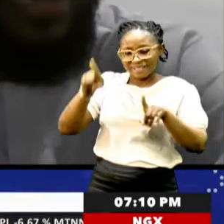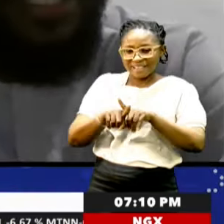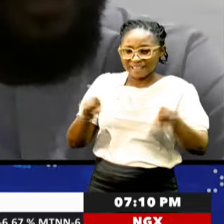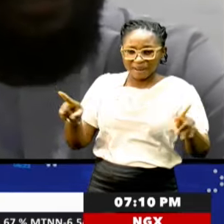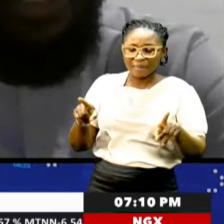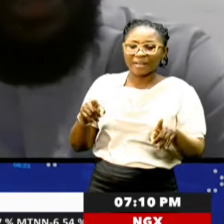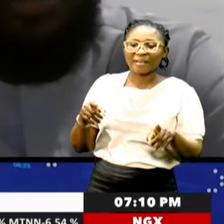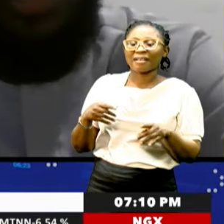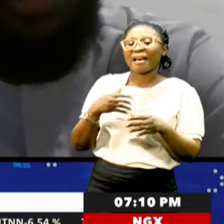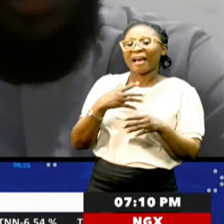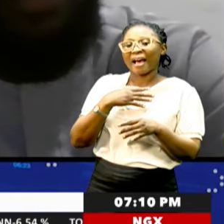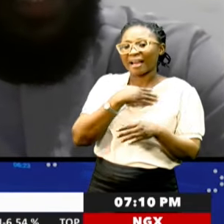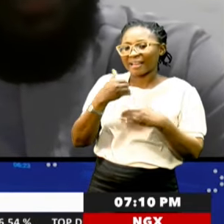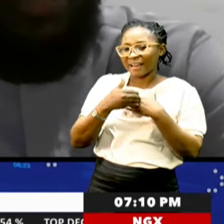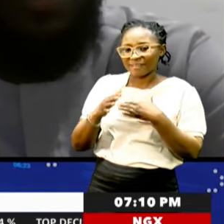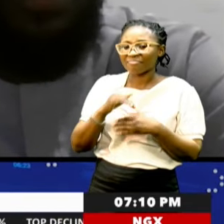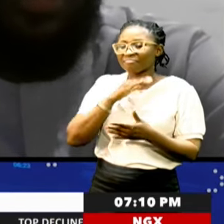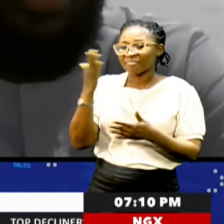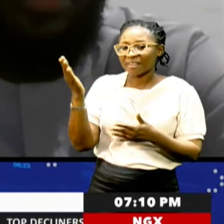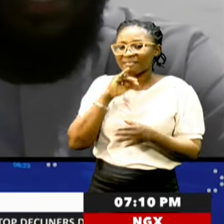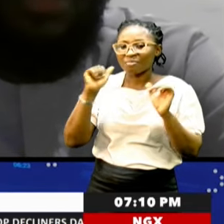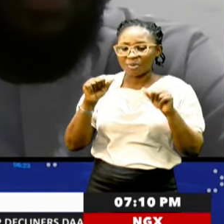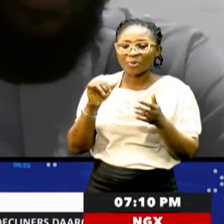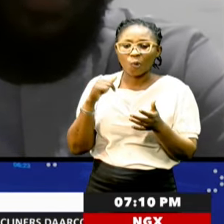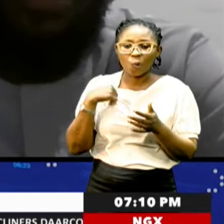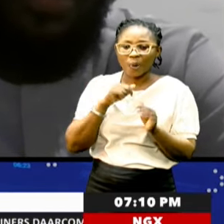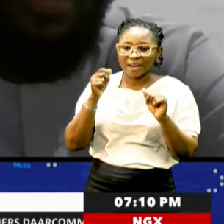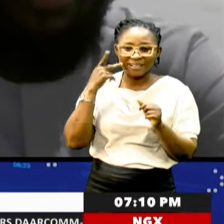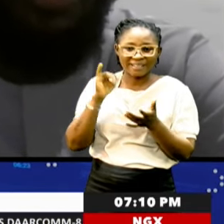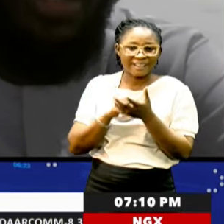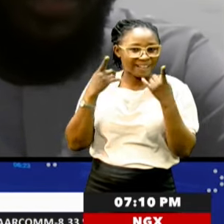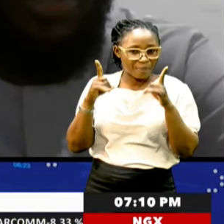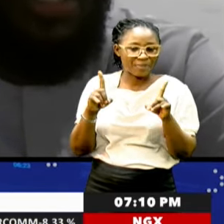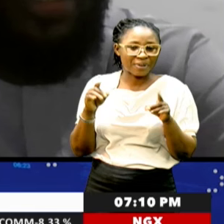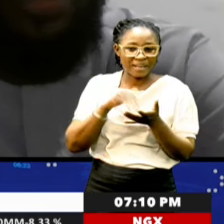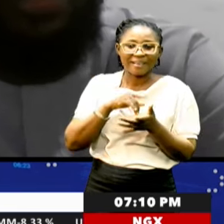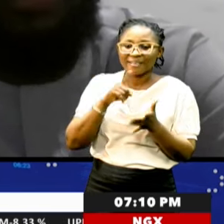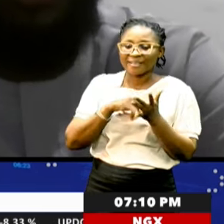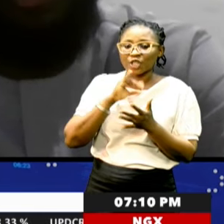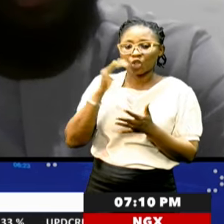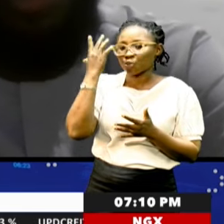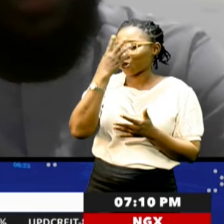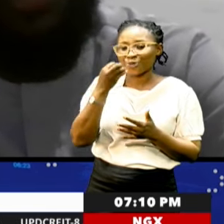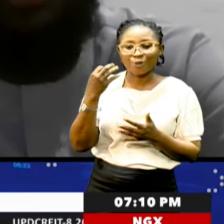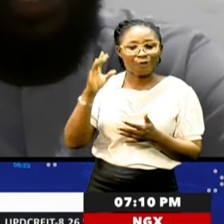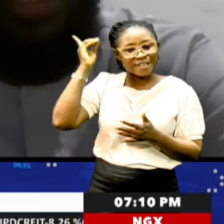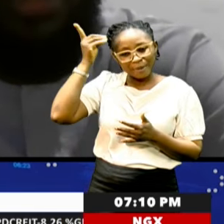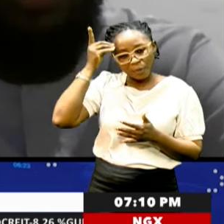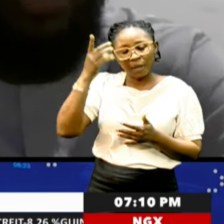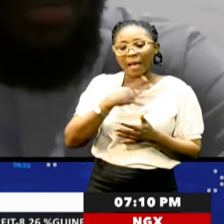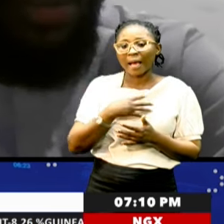days after. You know, so there's a possibility we could see that play out as well. This is the beauty of democracy and the beauty of